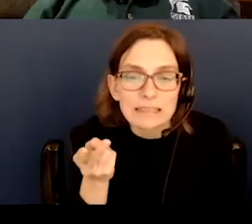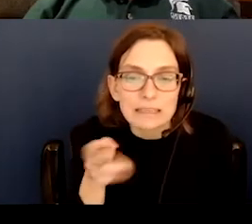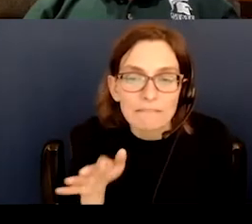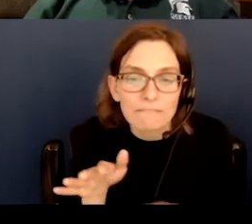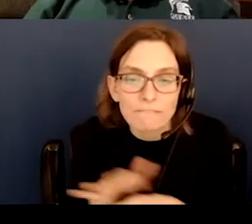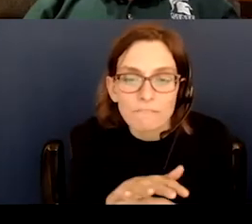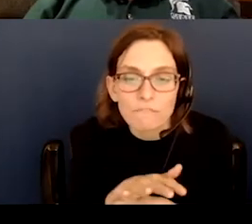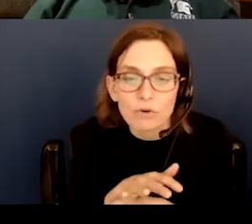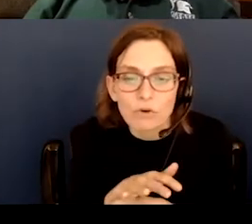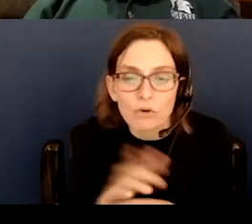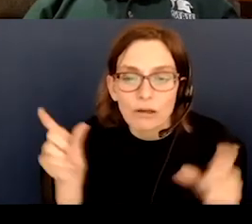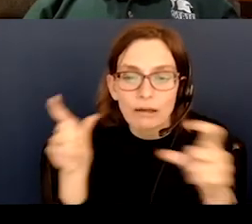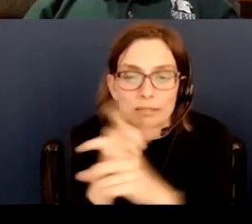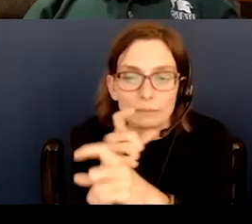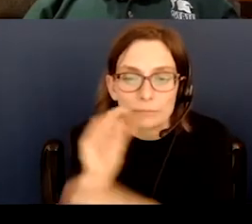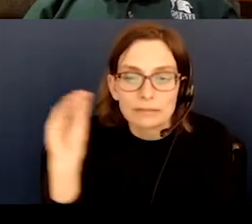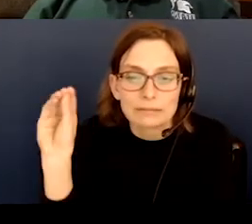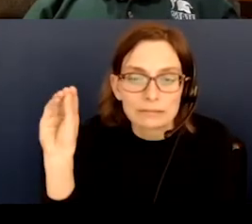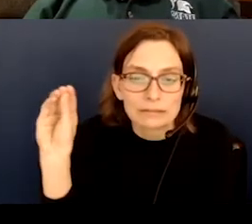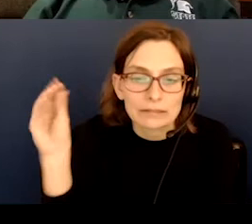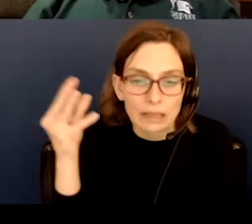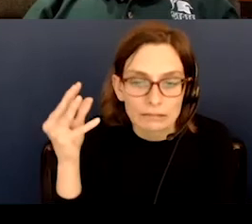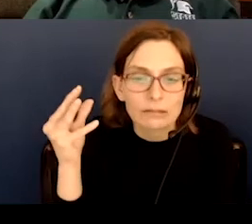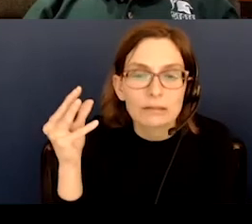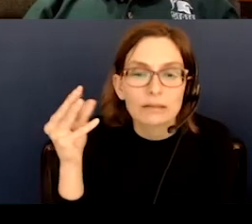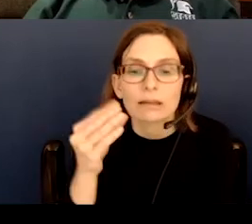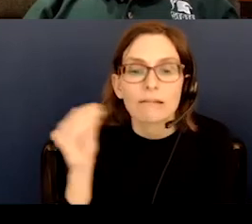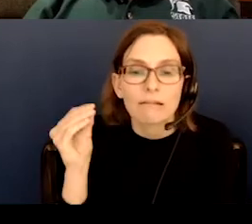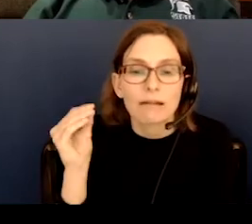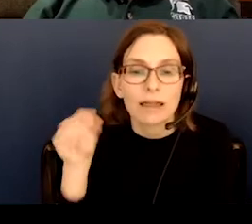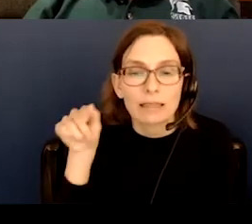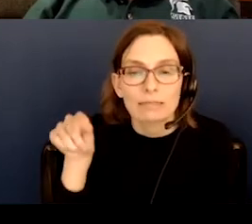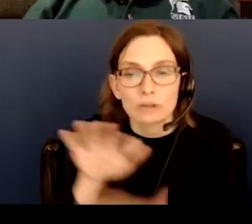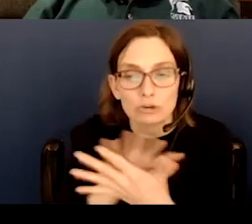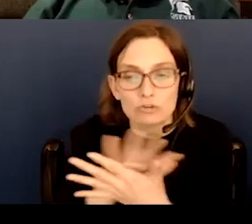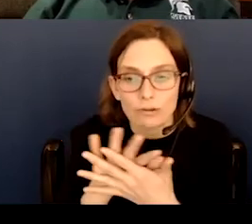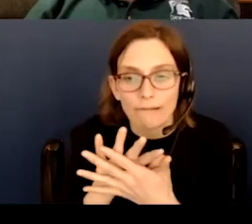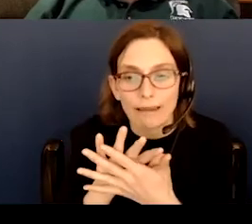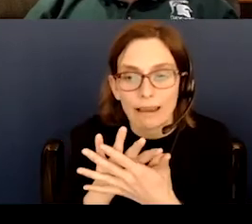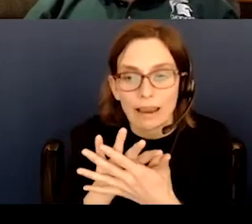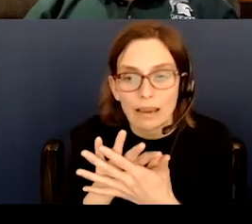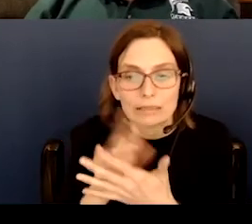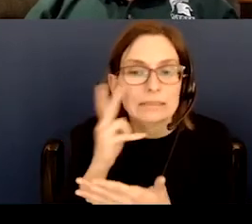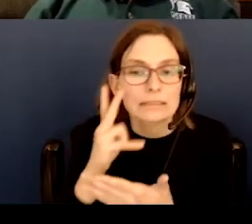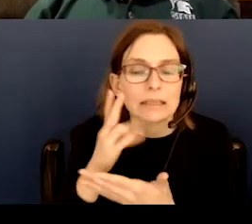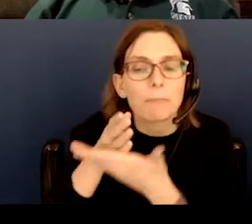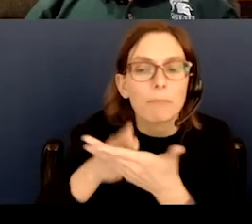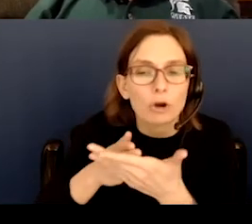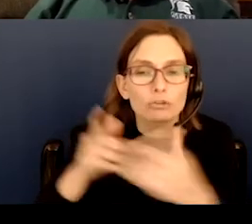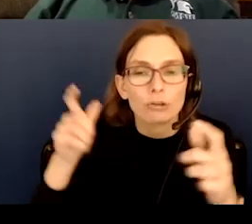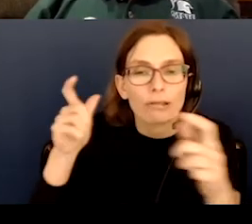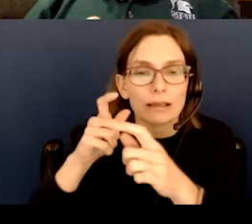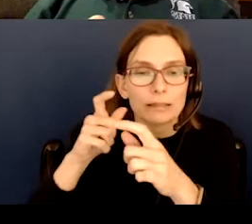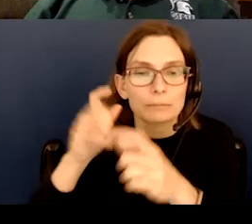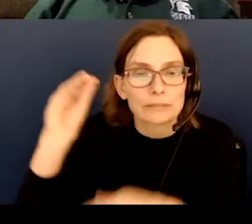eclipsed sun, and this gray area sees a partially eclipsed sun. Now